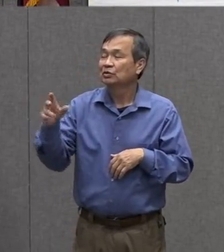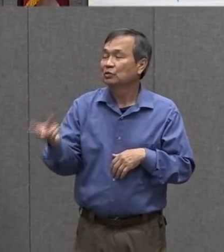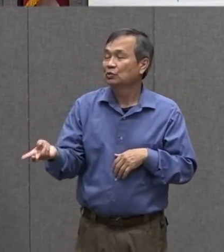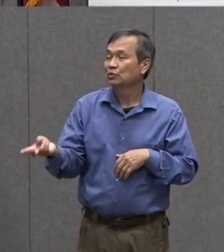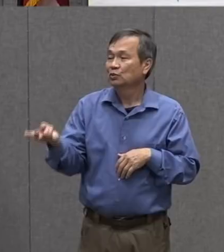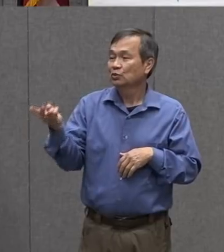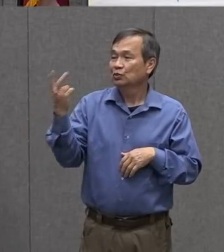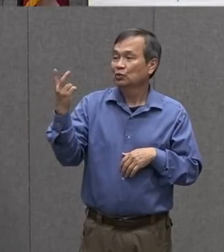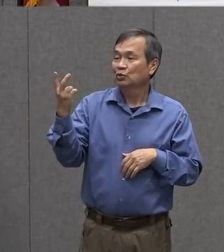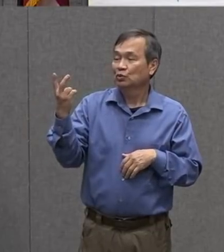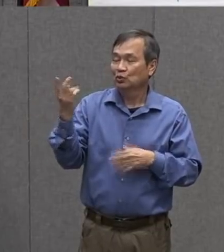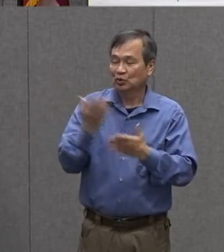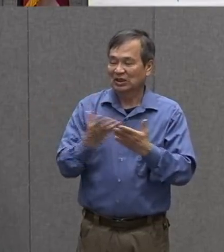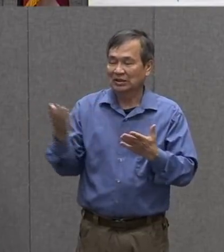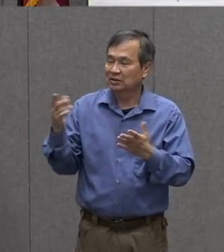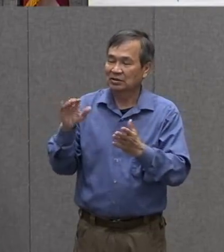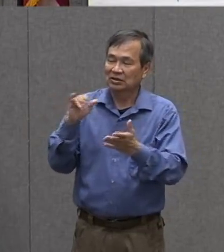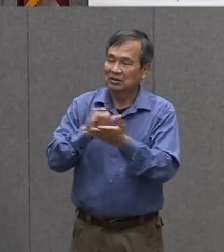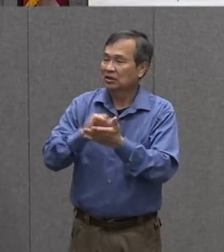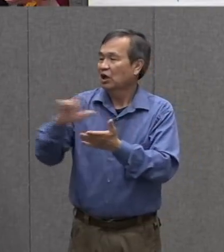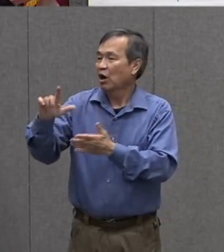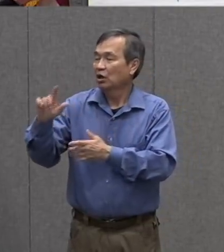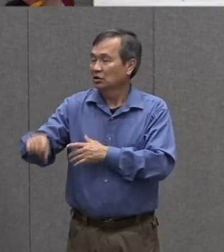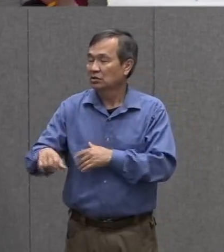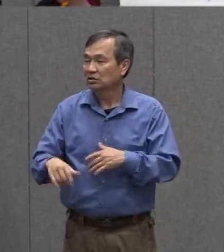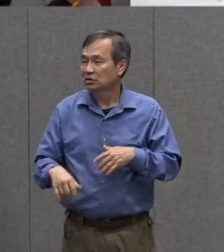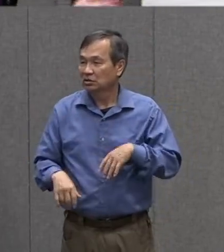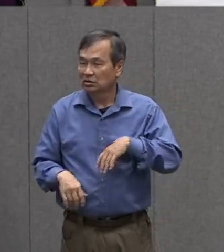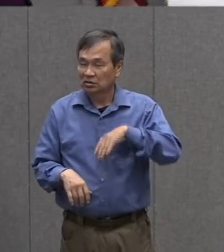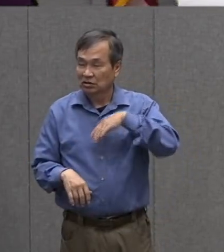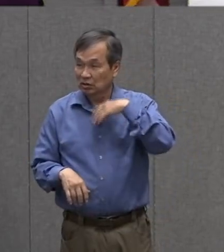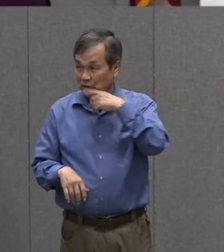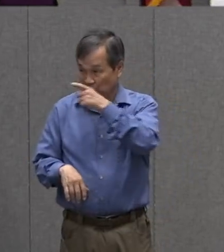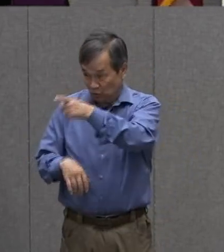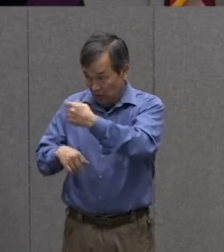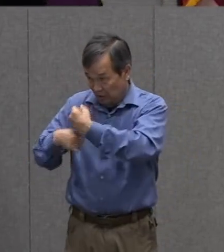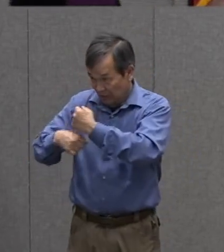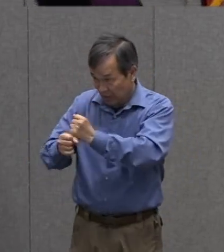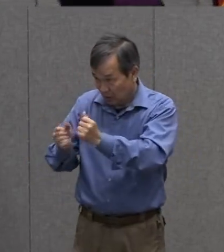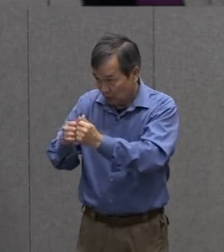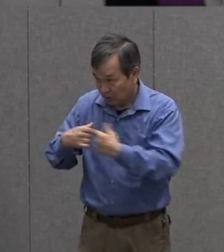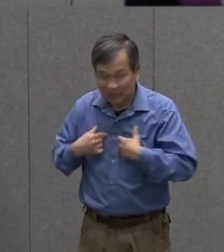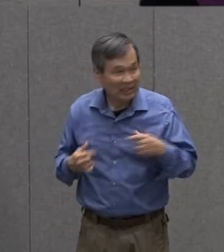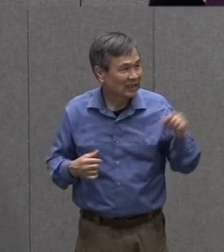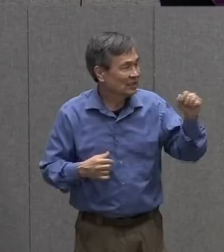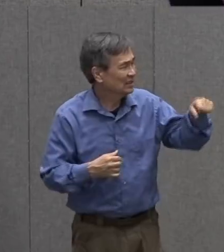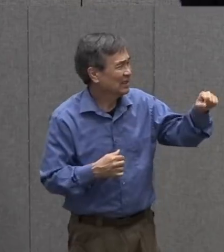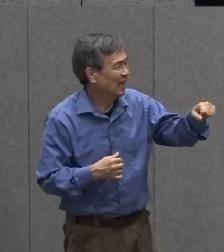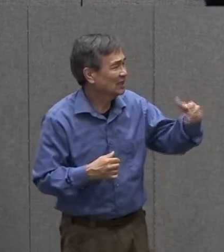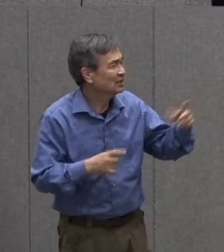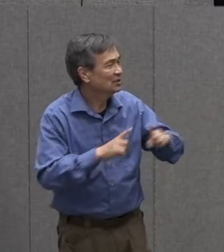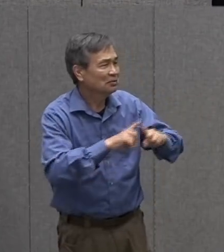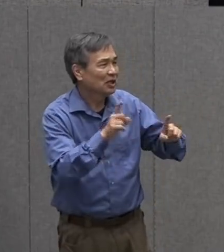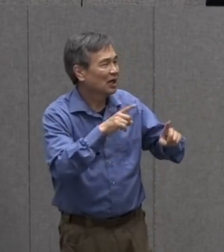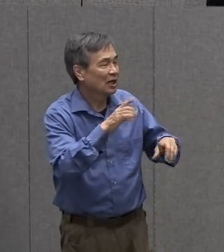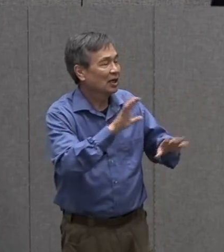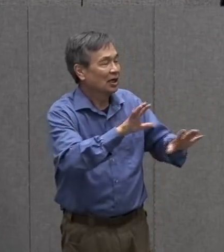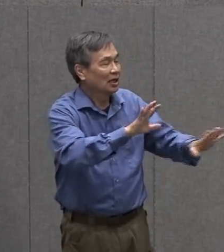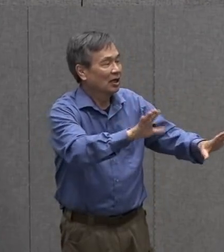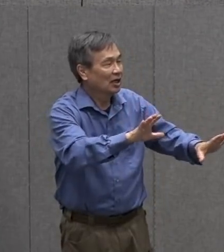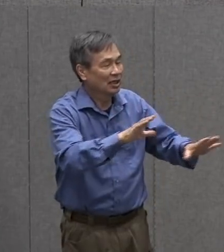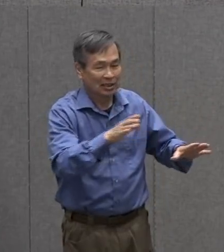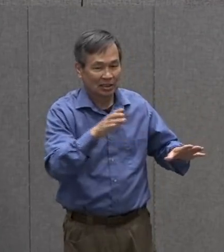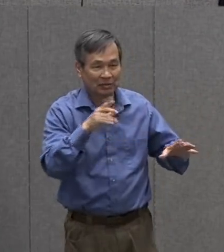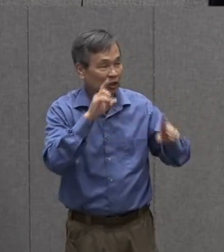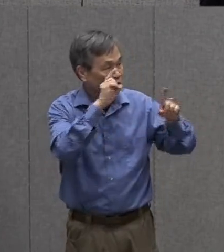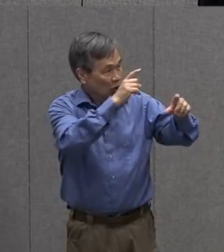two supplies and miss roxanne do you want to make this book with me yes but i need to i need a minute just to get my